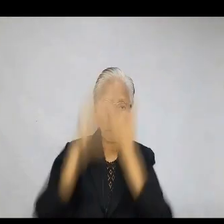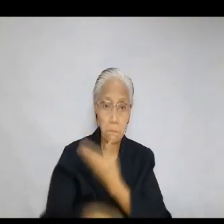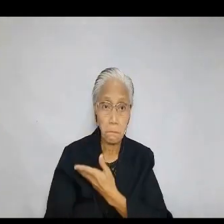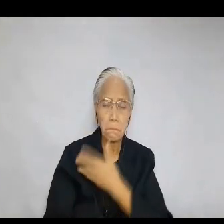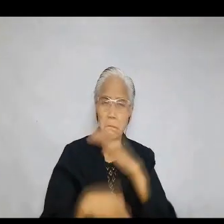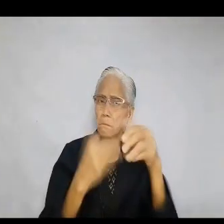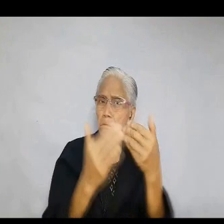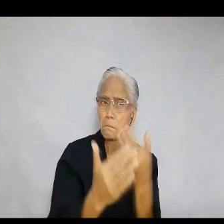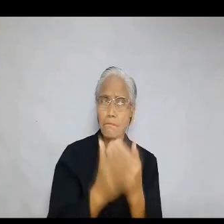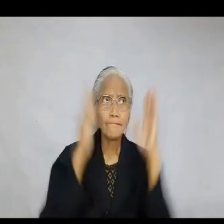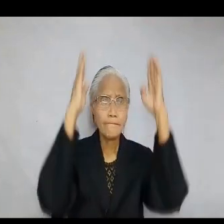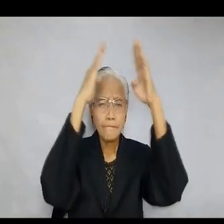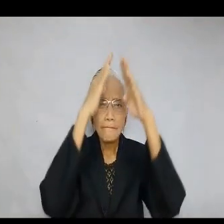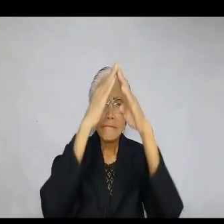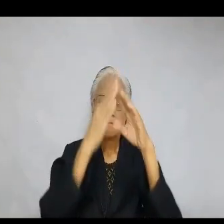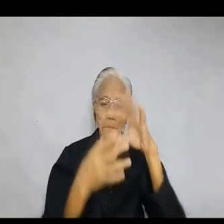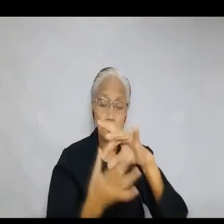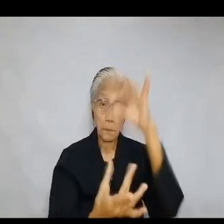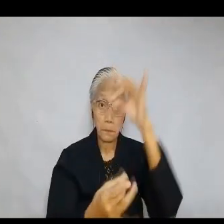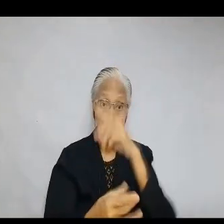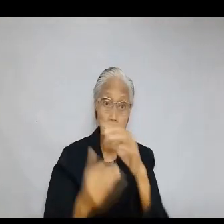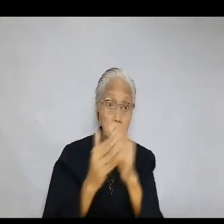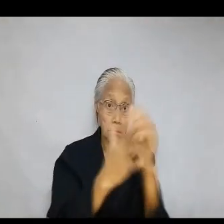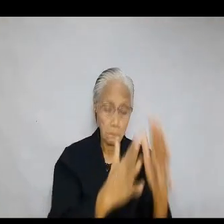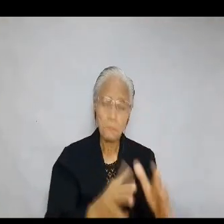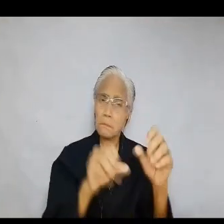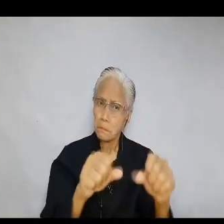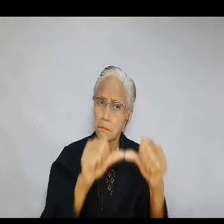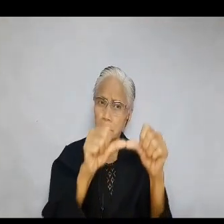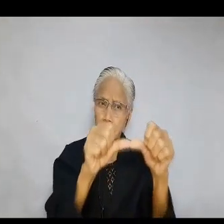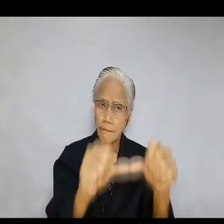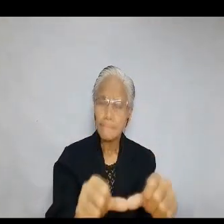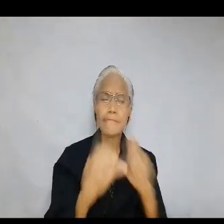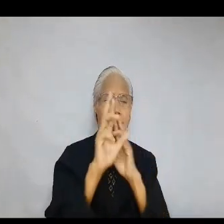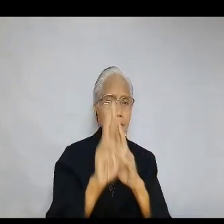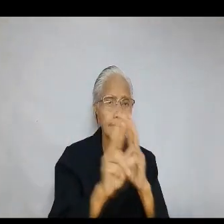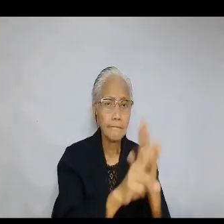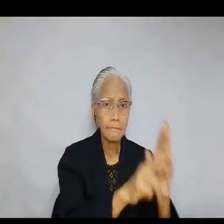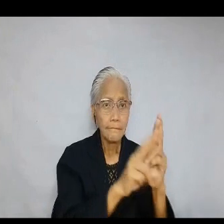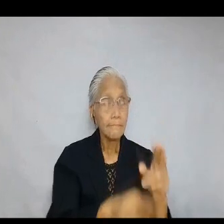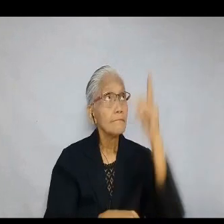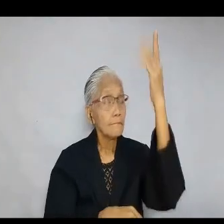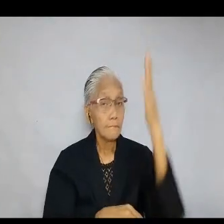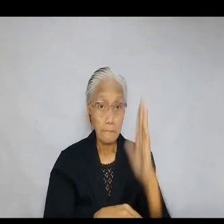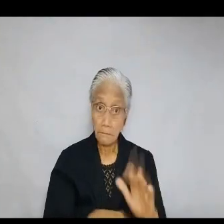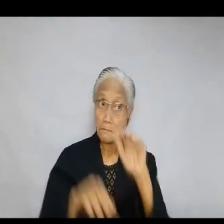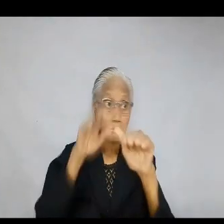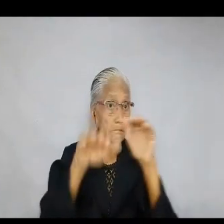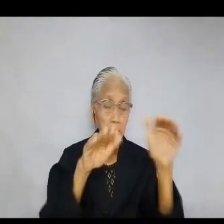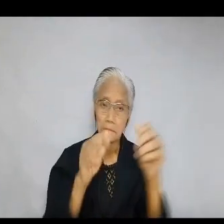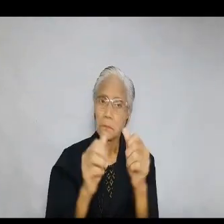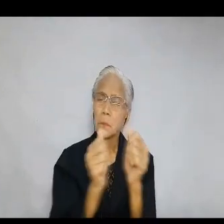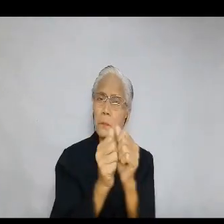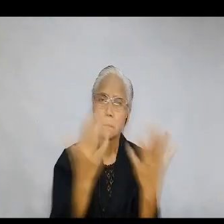our Bishop, and all other spiritual leaders, may their example constantly support us in responding to to God's call